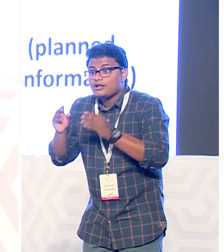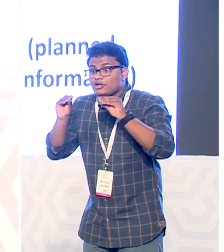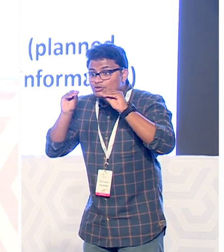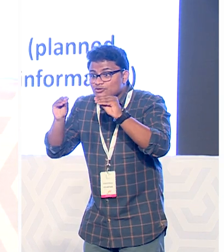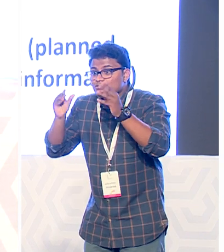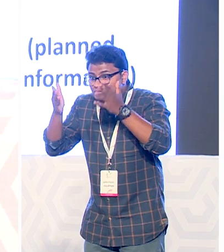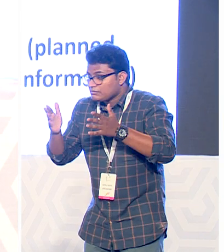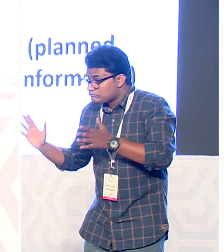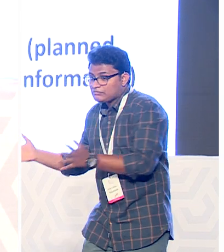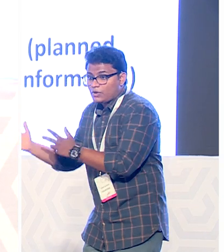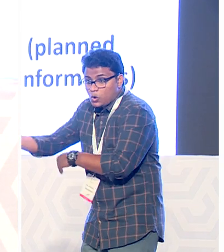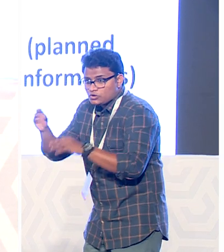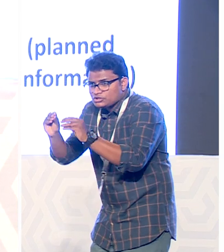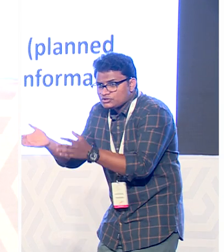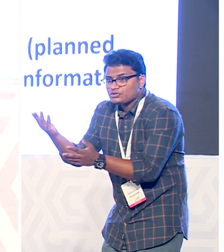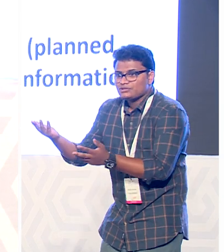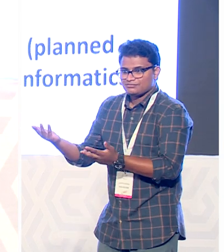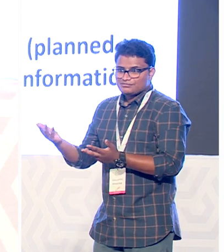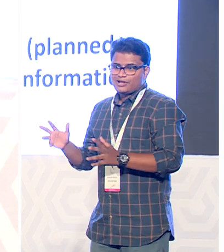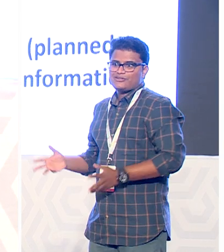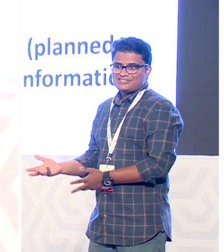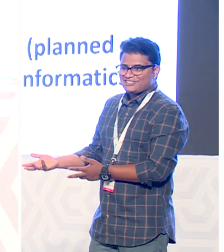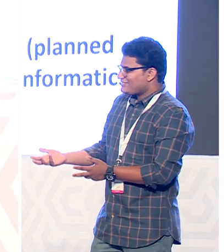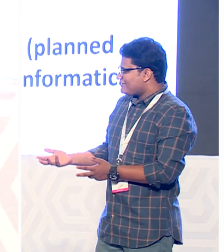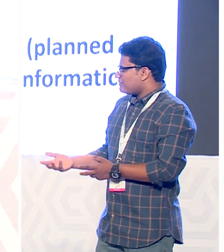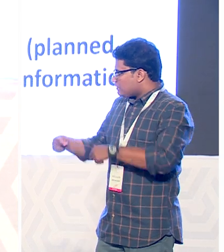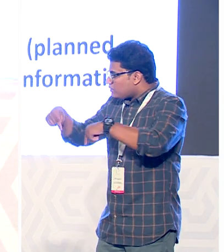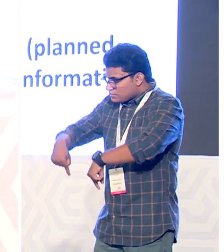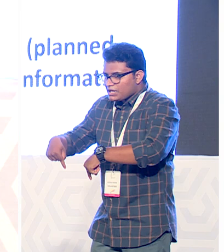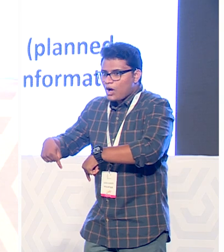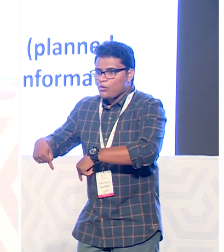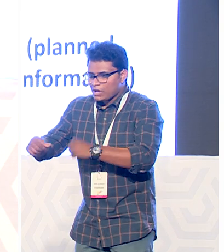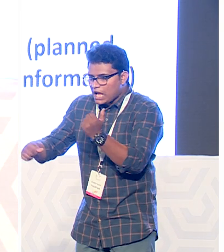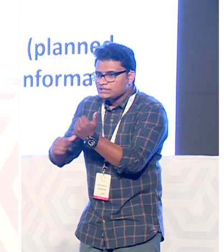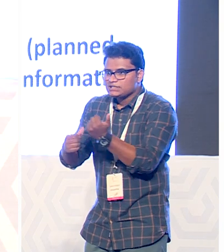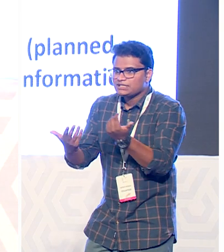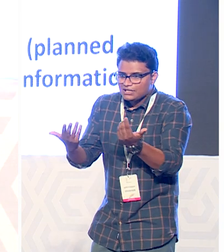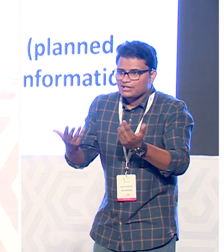and they appointed me immediately so currently I am an assistant professor there